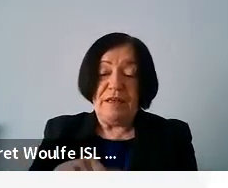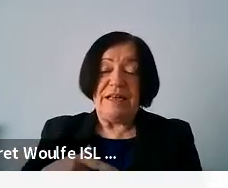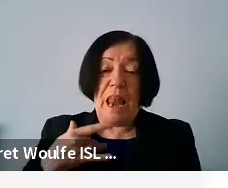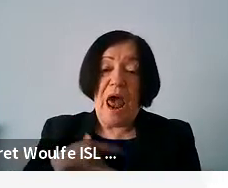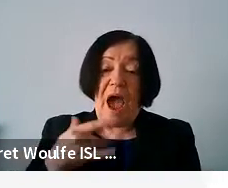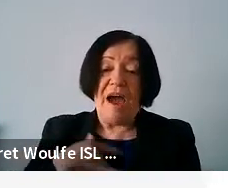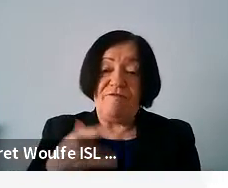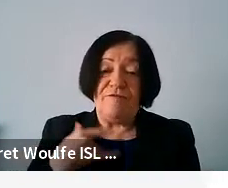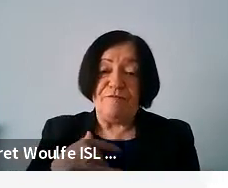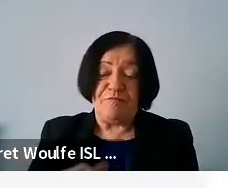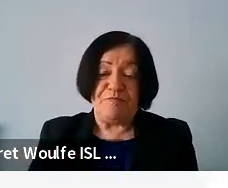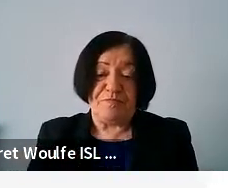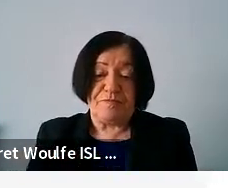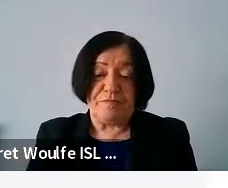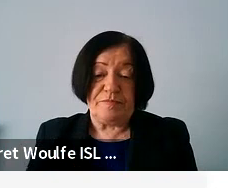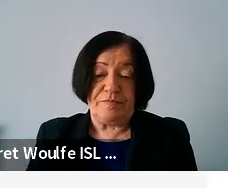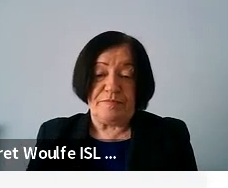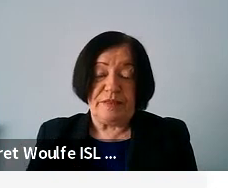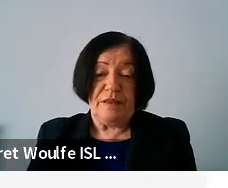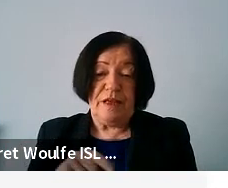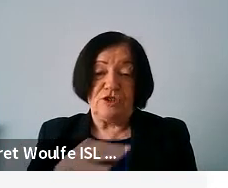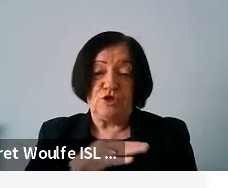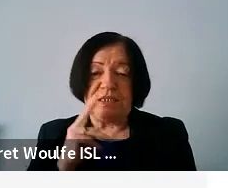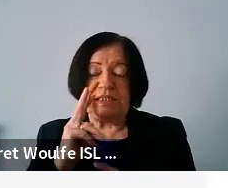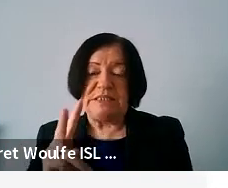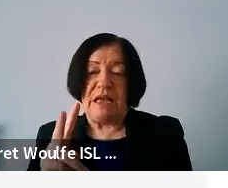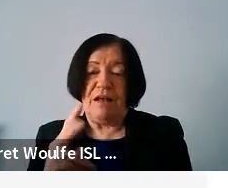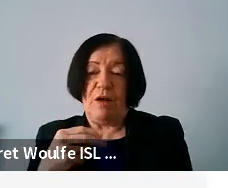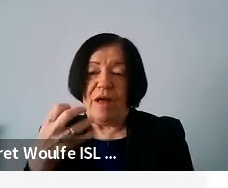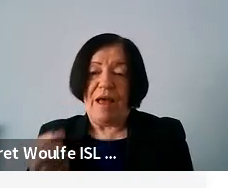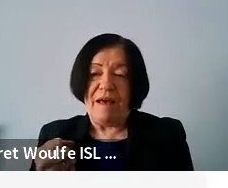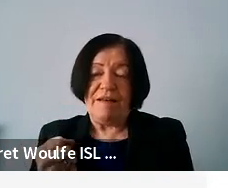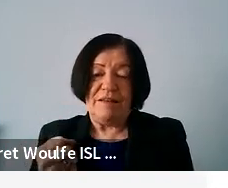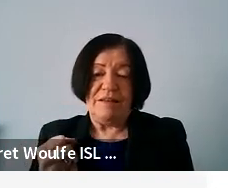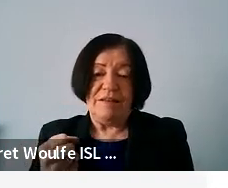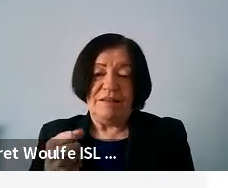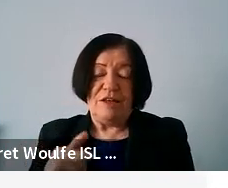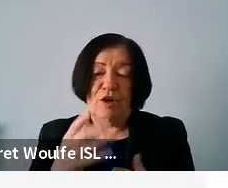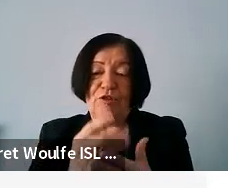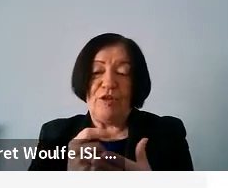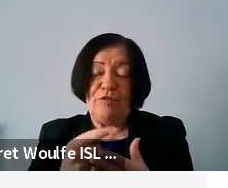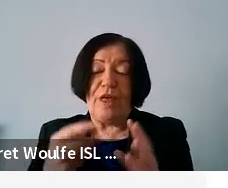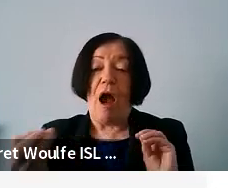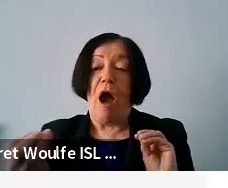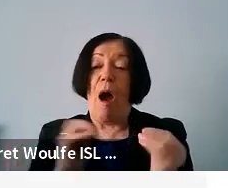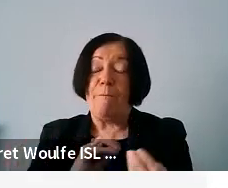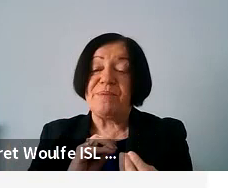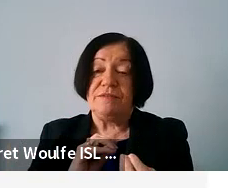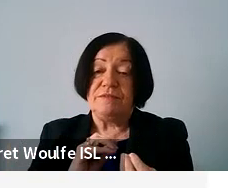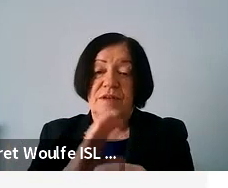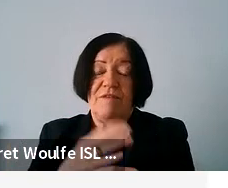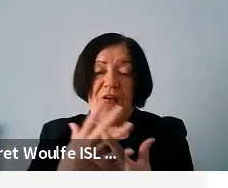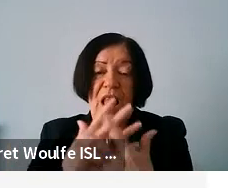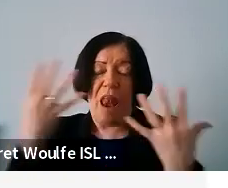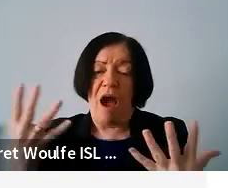um function and it's good to see that uh we have quite the sometimes the opposite so some have a lot